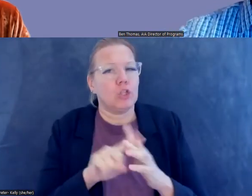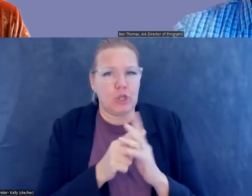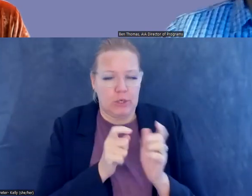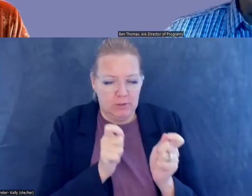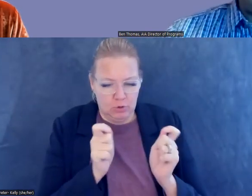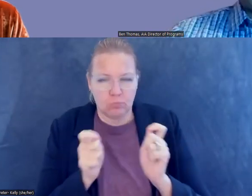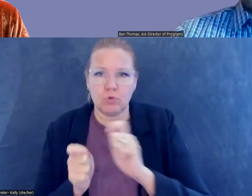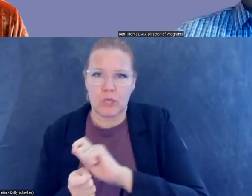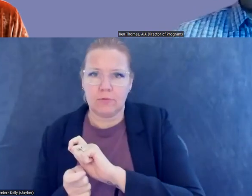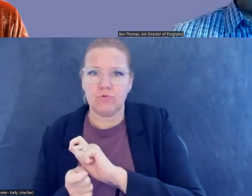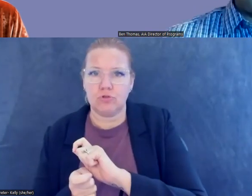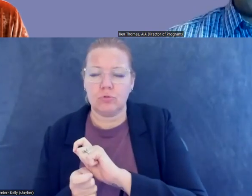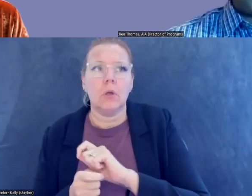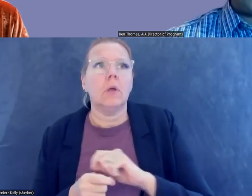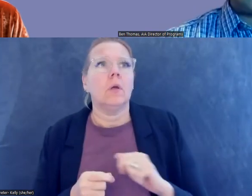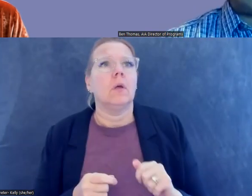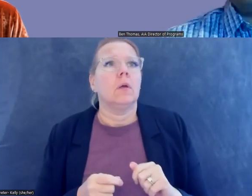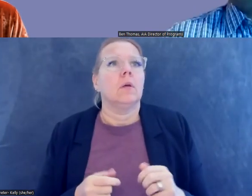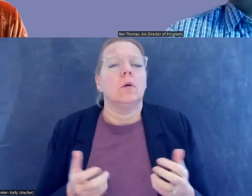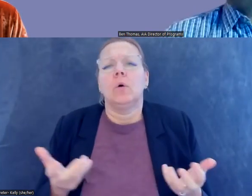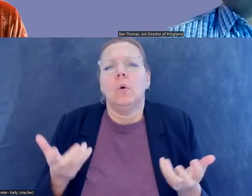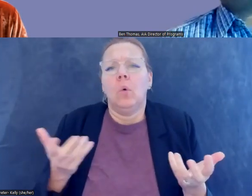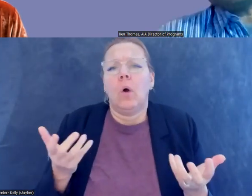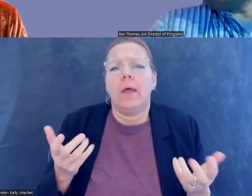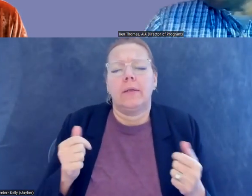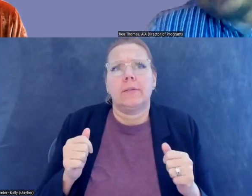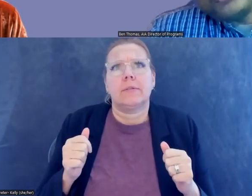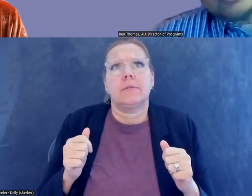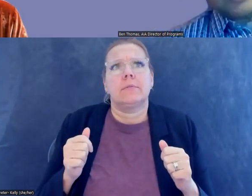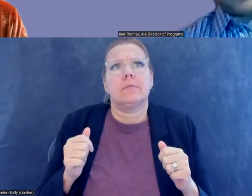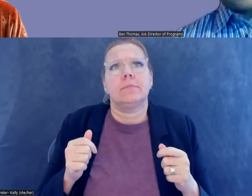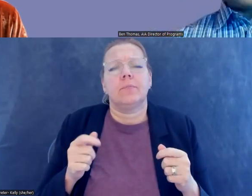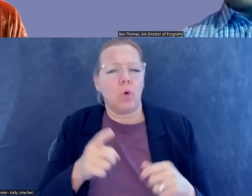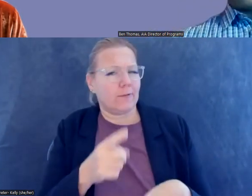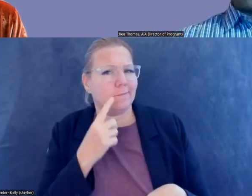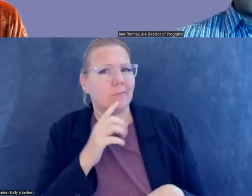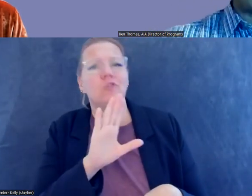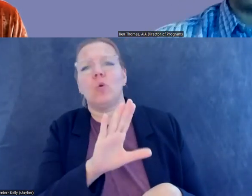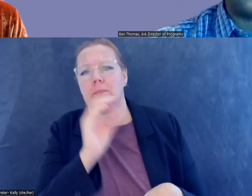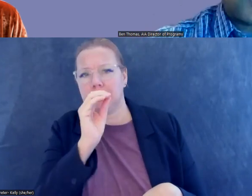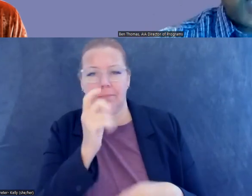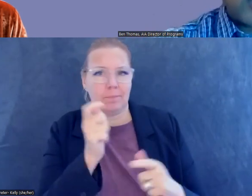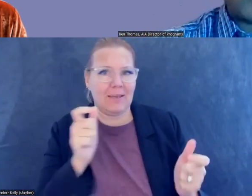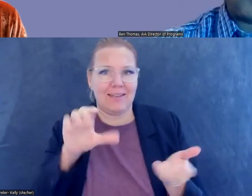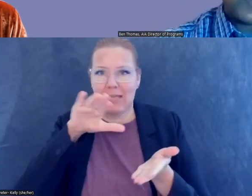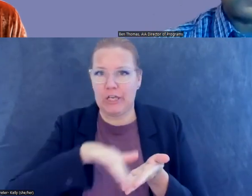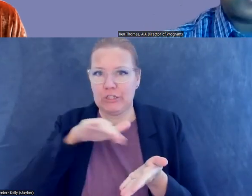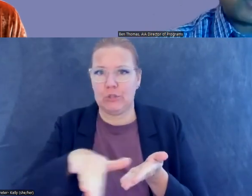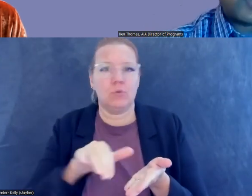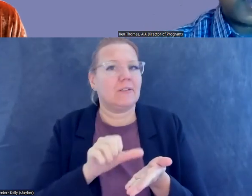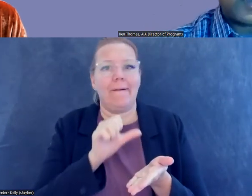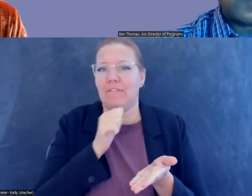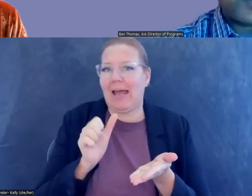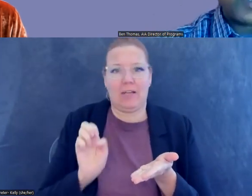but what is the, sort of the, the biggest, I guess, excuse, uh, given for not returning objects